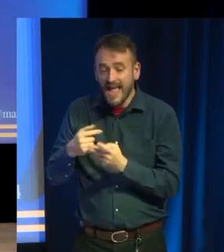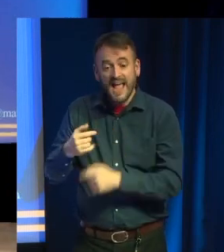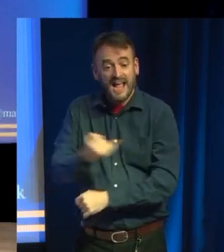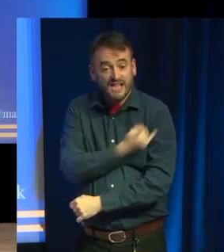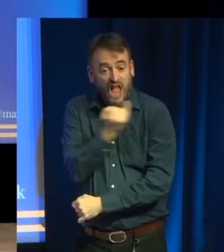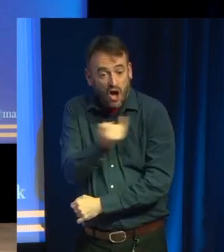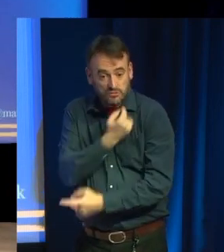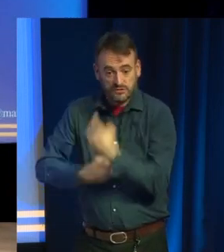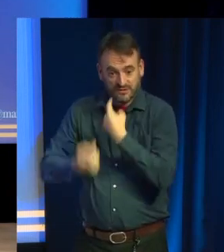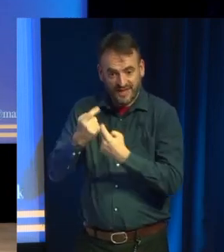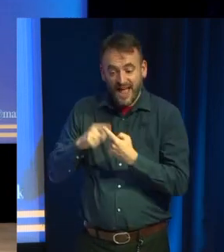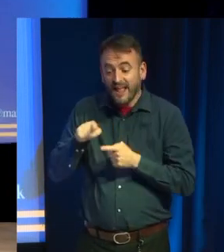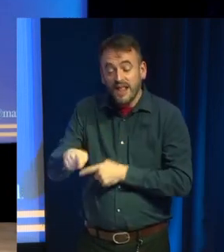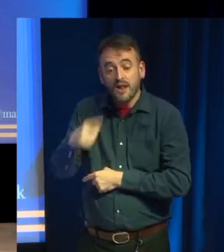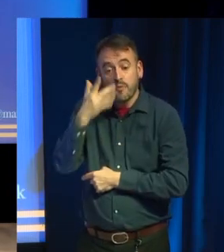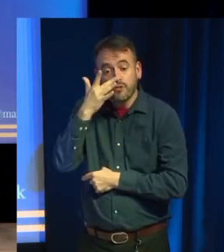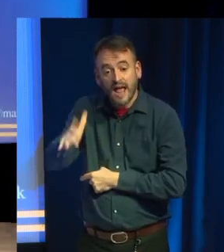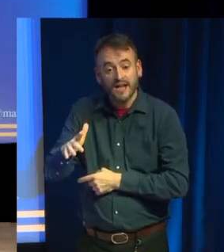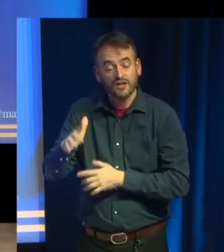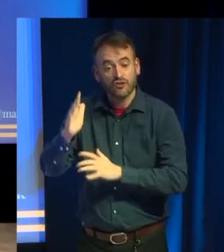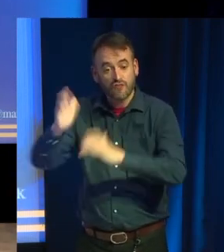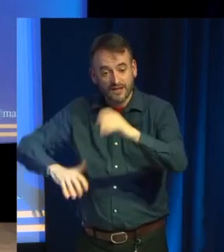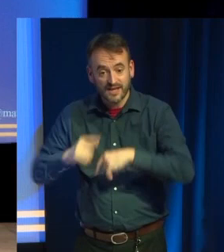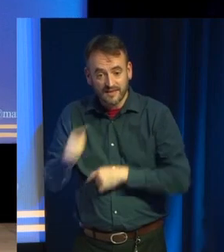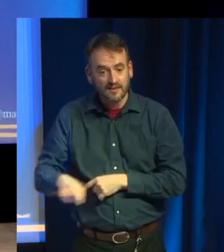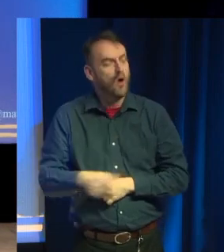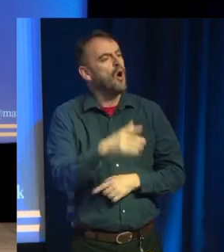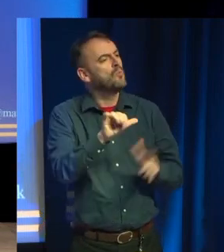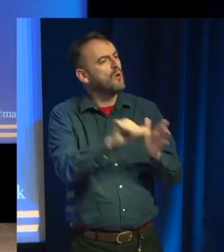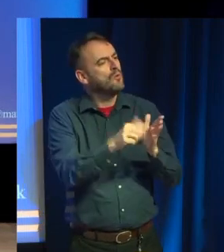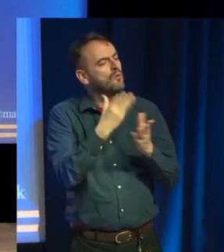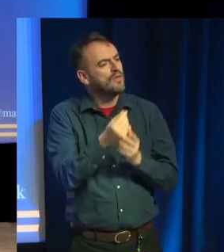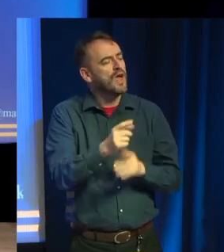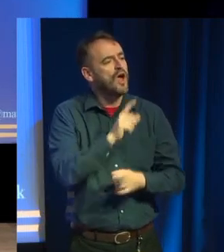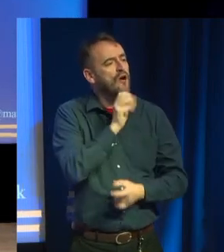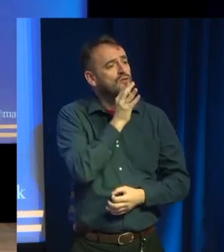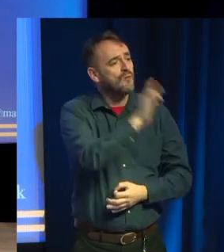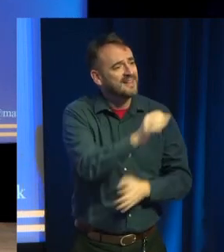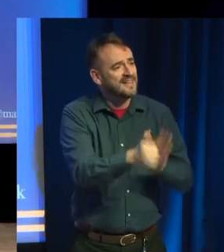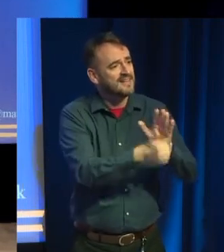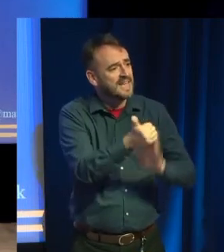crashed, and it'll say, there was a problem with the requested skills response. Just kidding. You can go north.